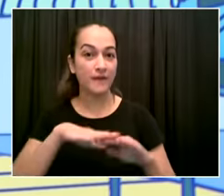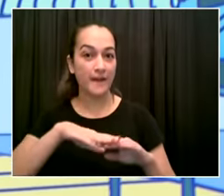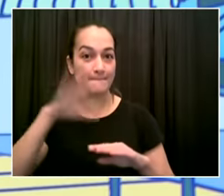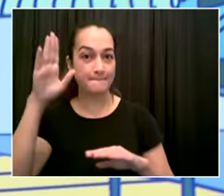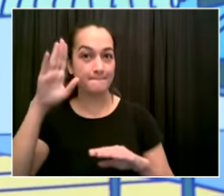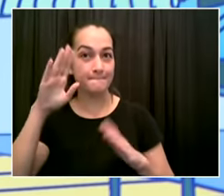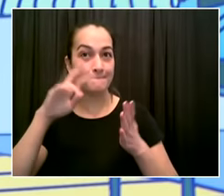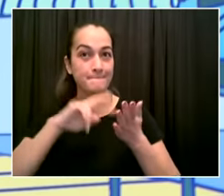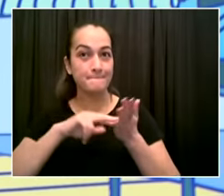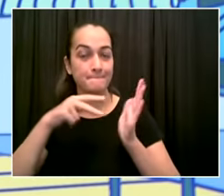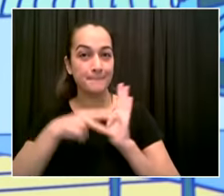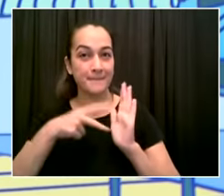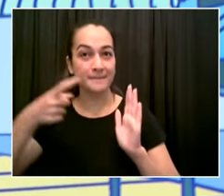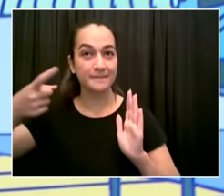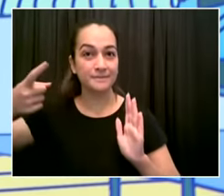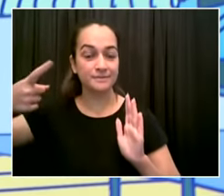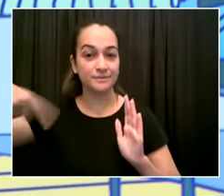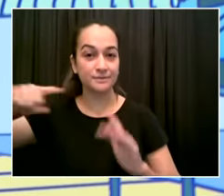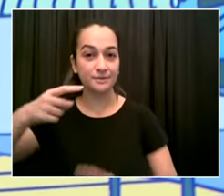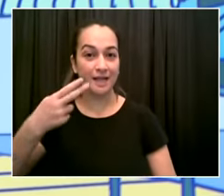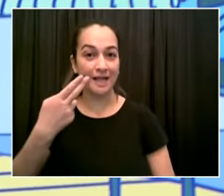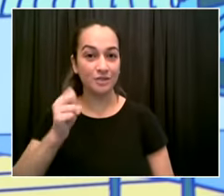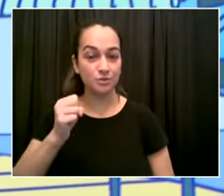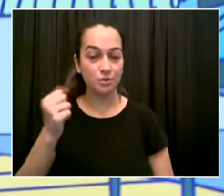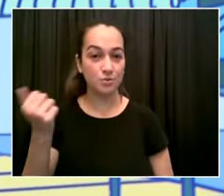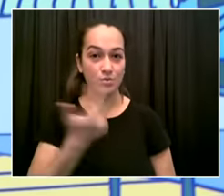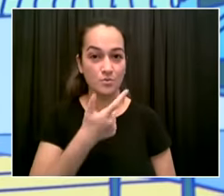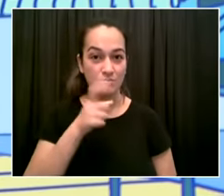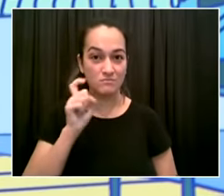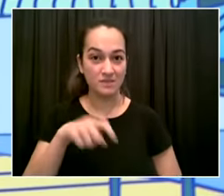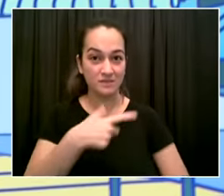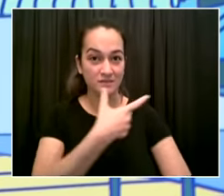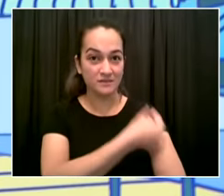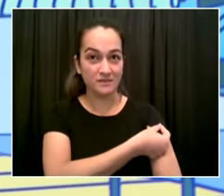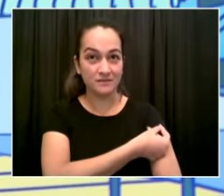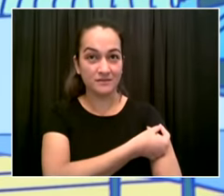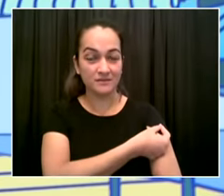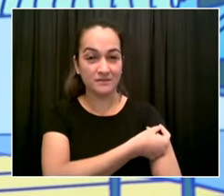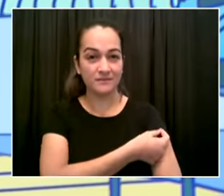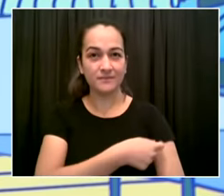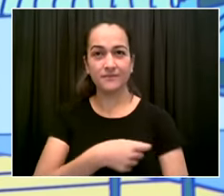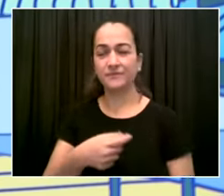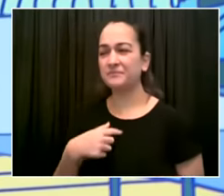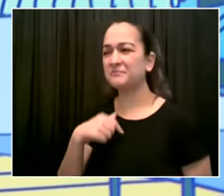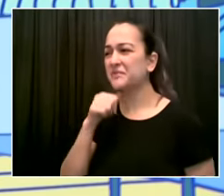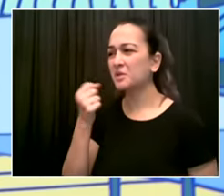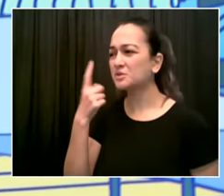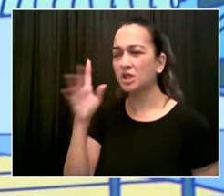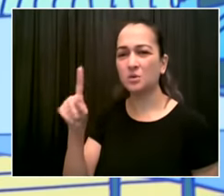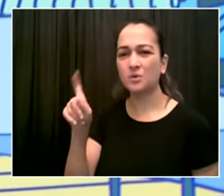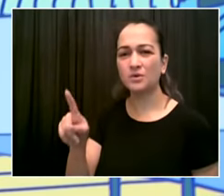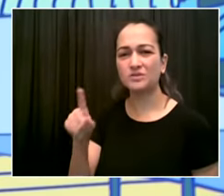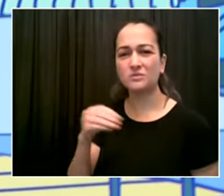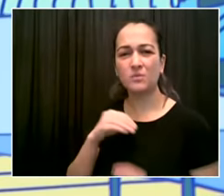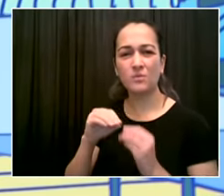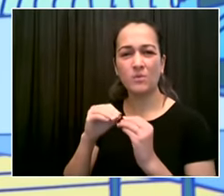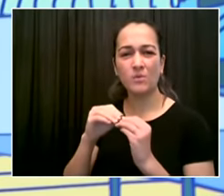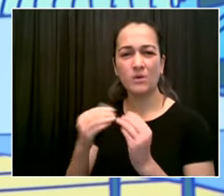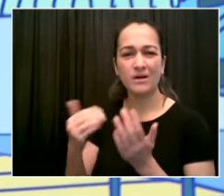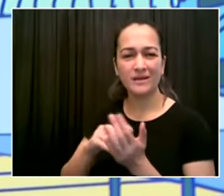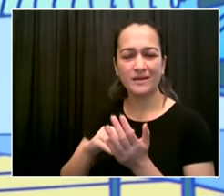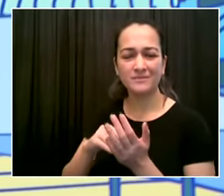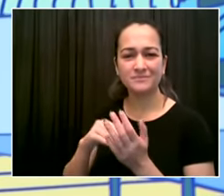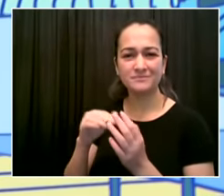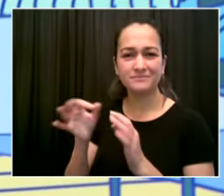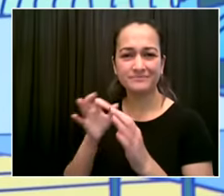well yesterday the um mandate for staff members um teachers and staff